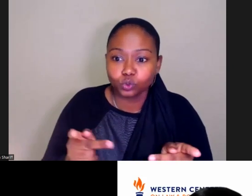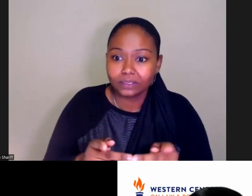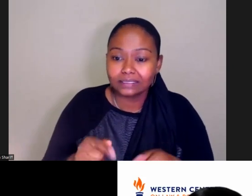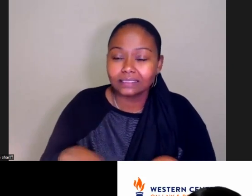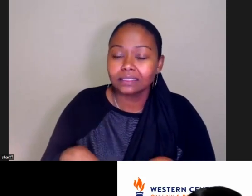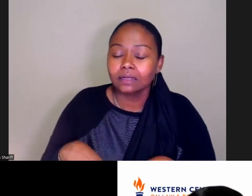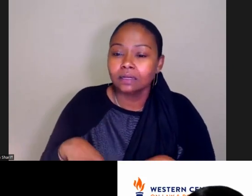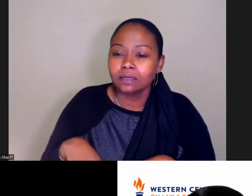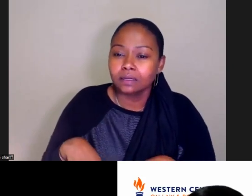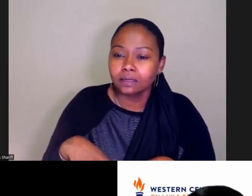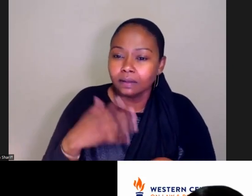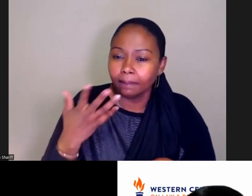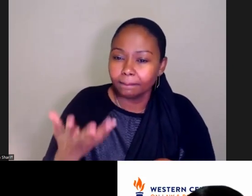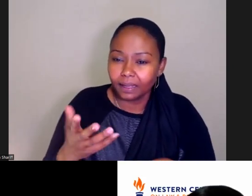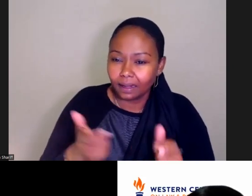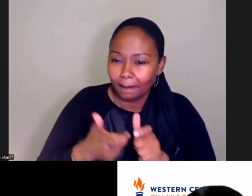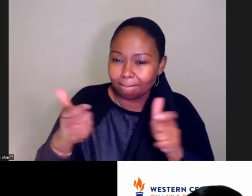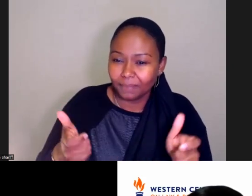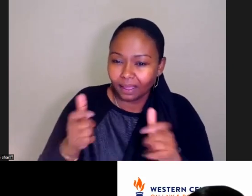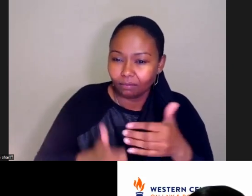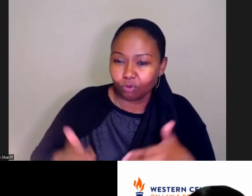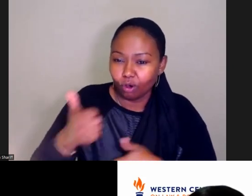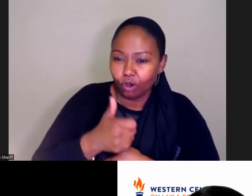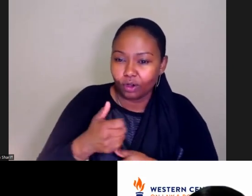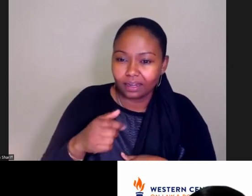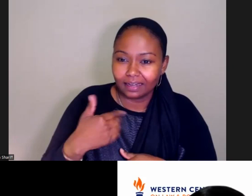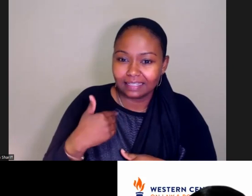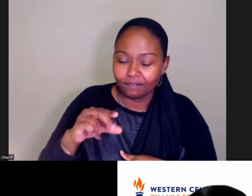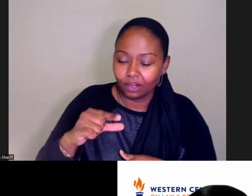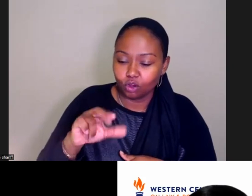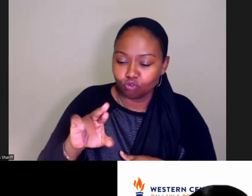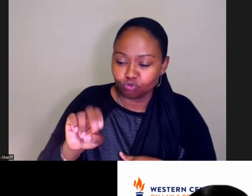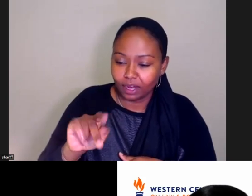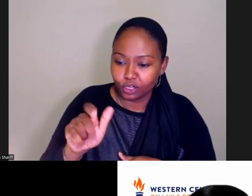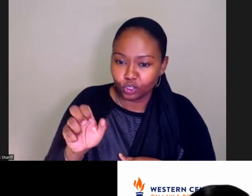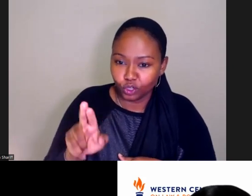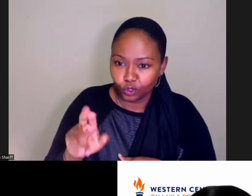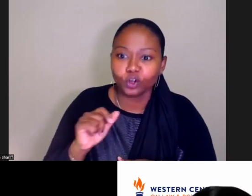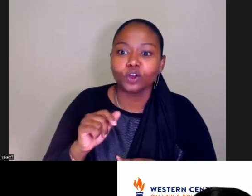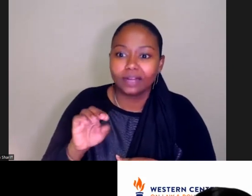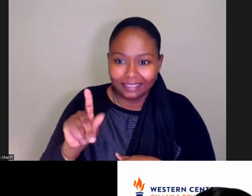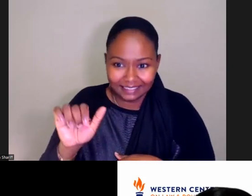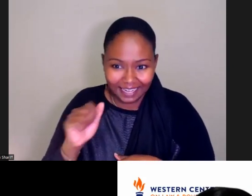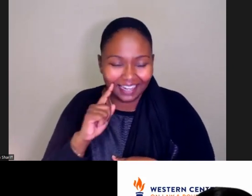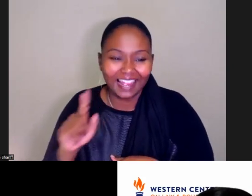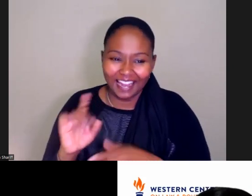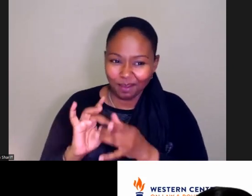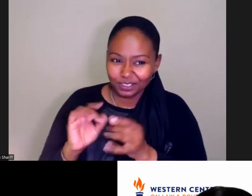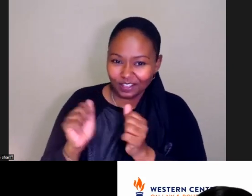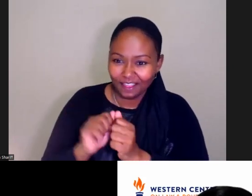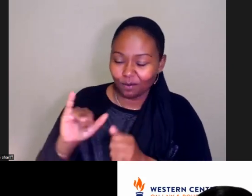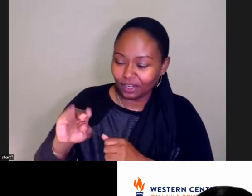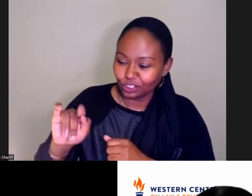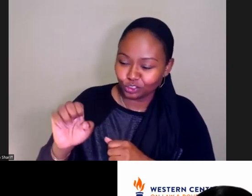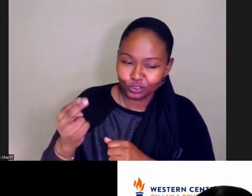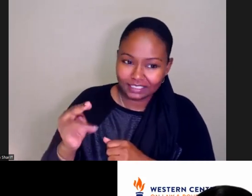priority for Evan and I is getting more granular data, and I've mentioned that a couple times, because intersectionality is going to be critical. Because